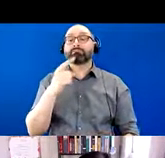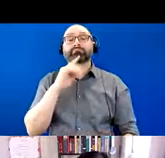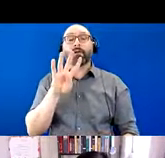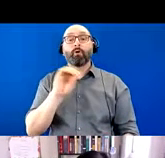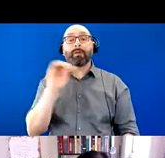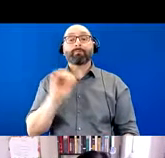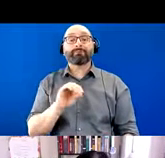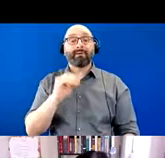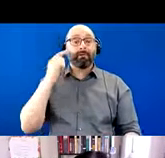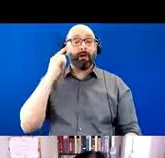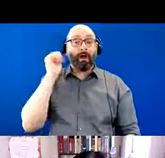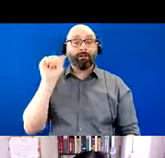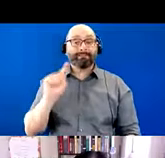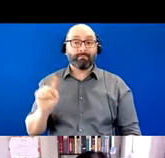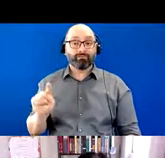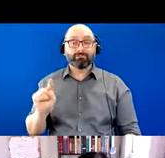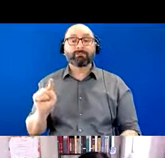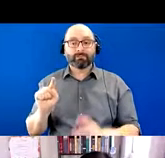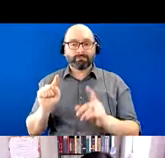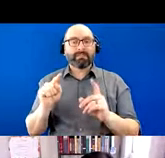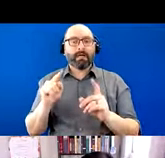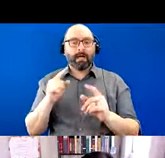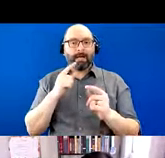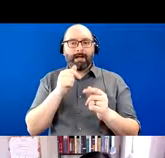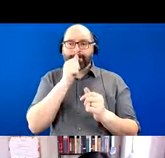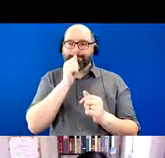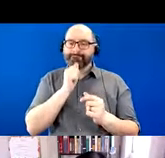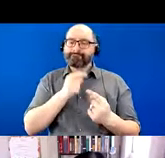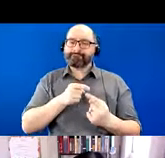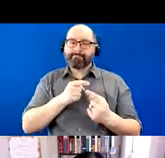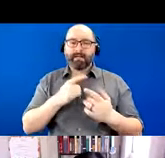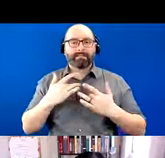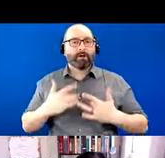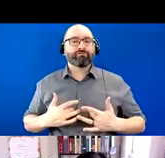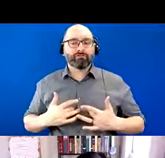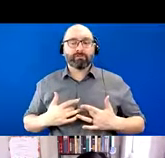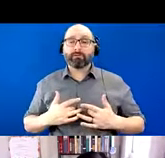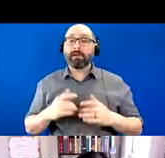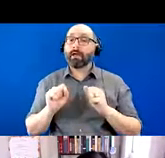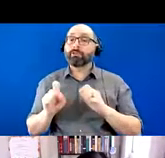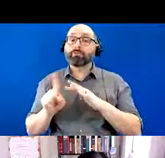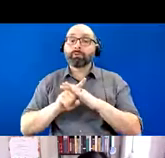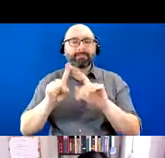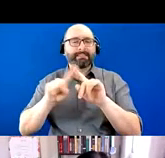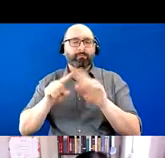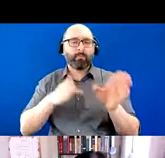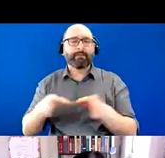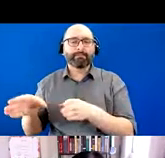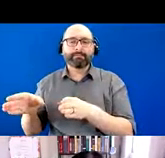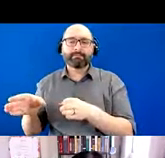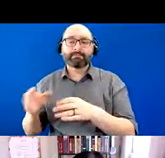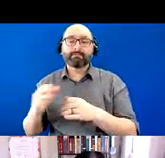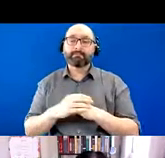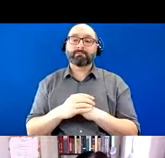Alzheimer's disease suffer from significant depression. It can present differently and can usually